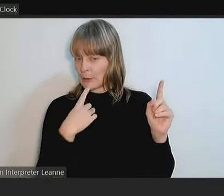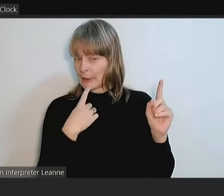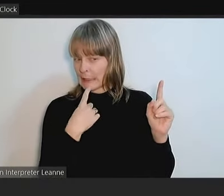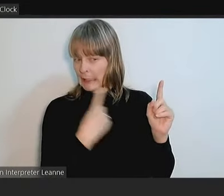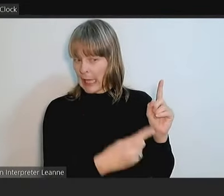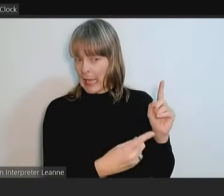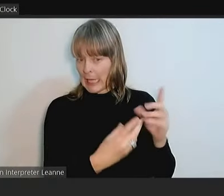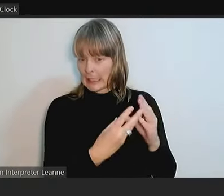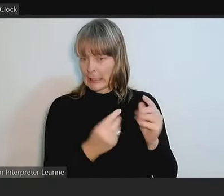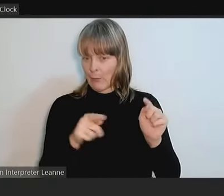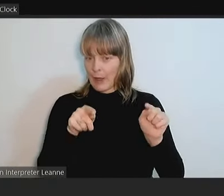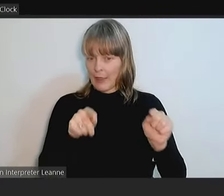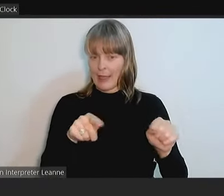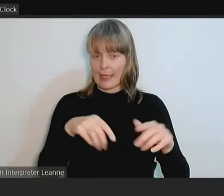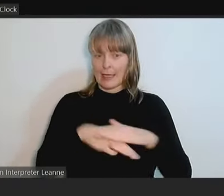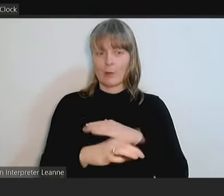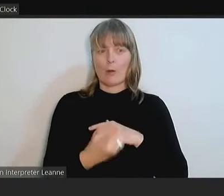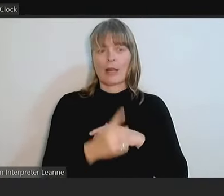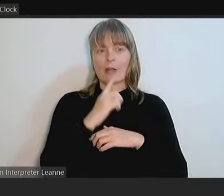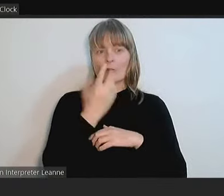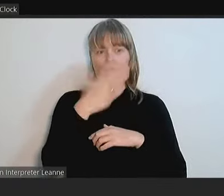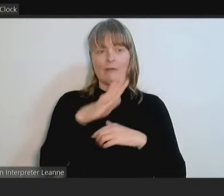in a 150-page document?